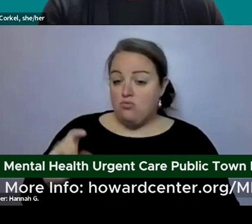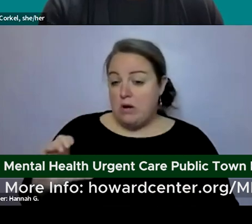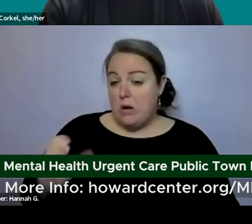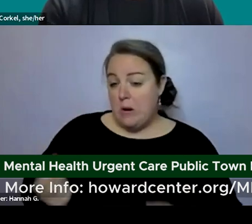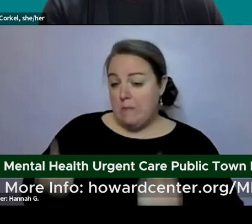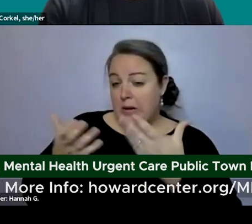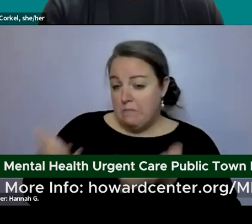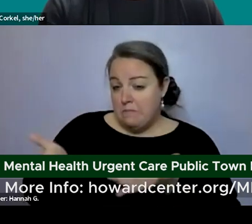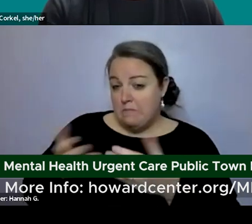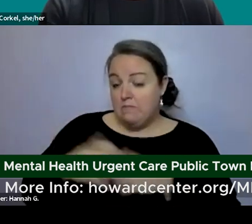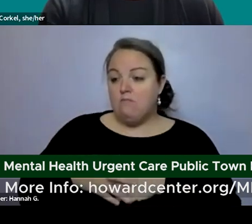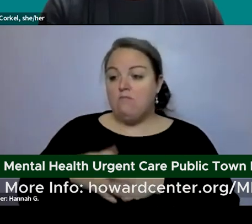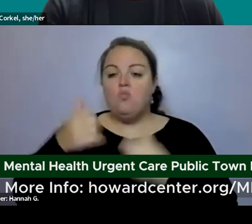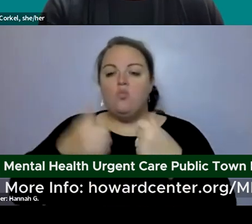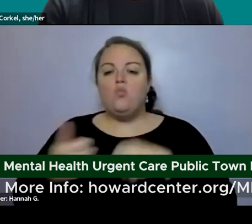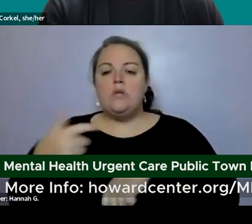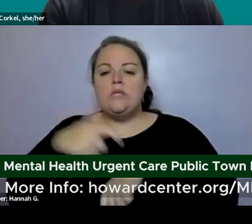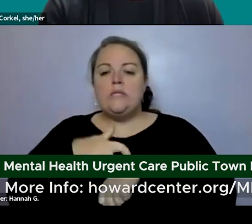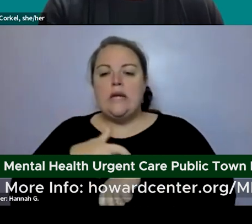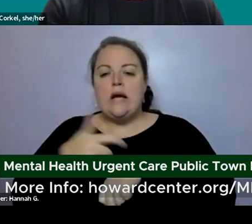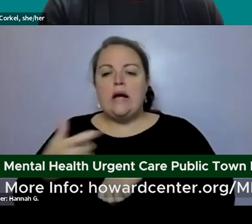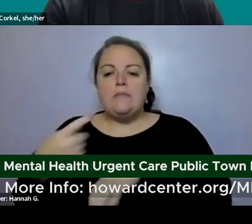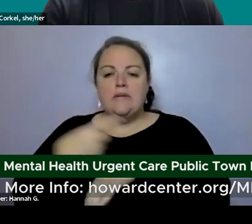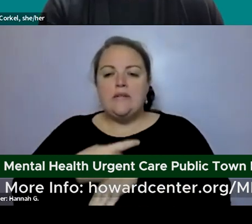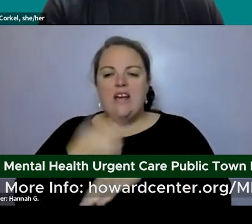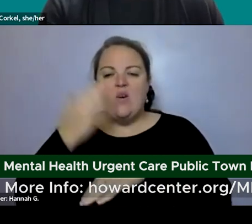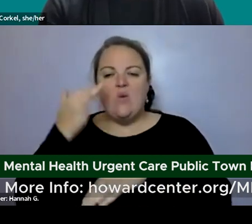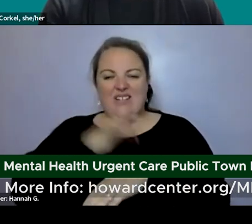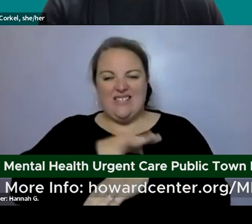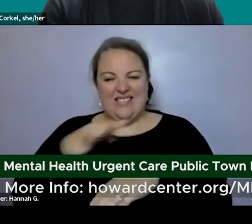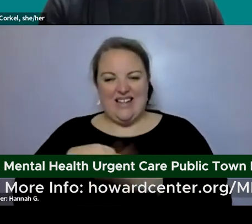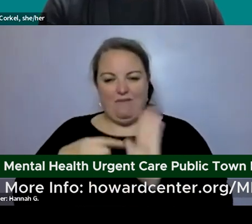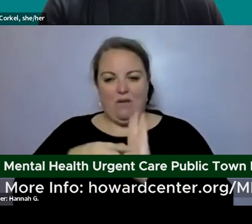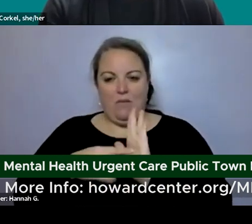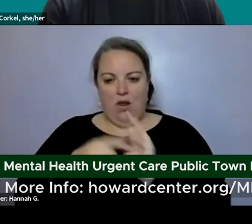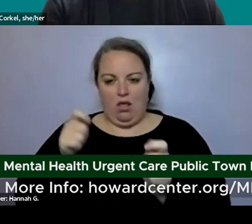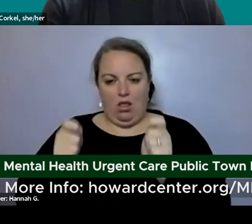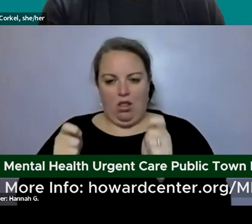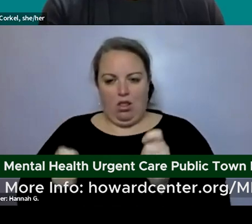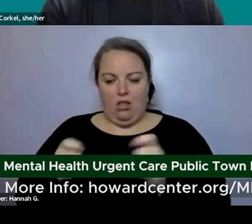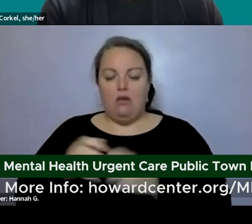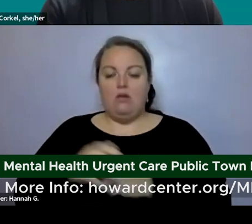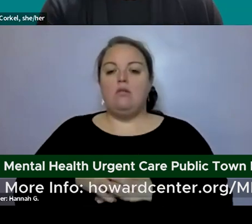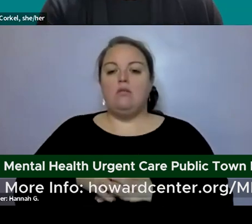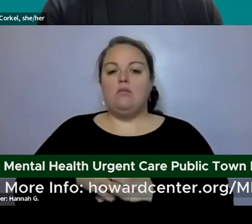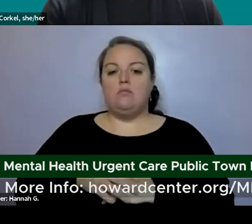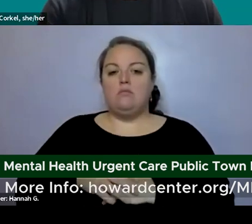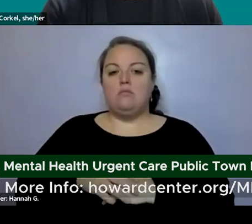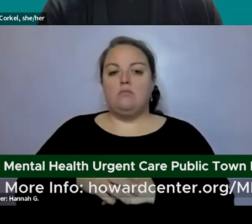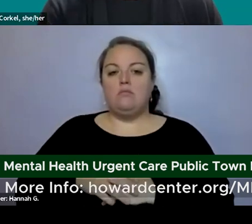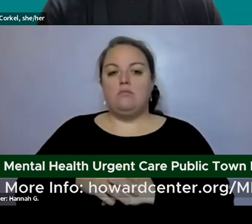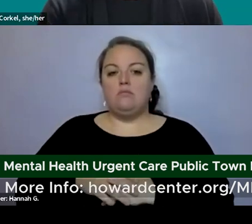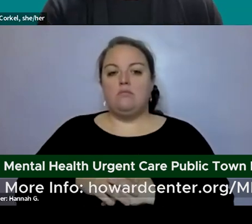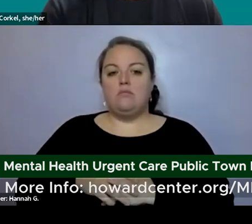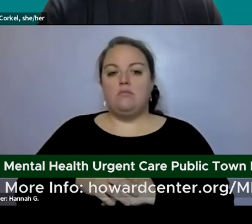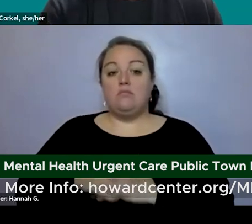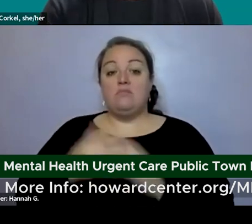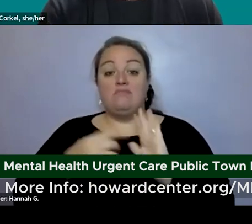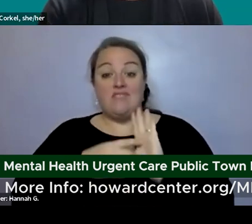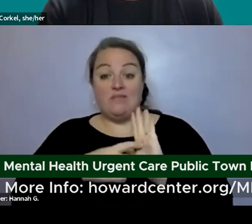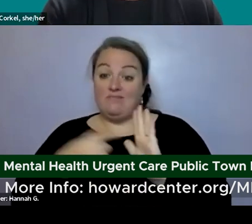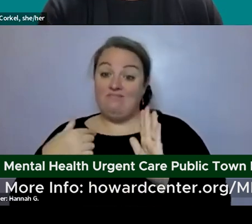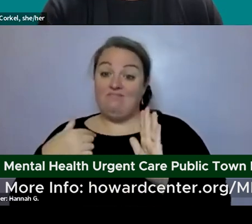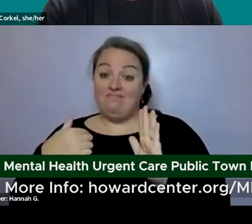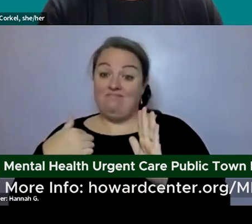and at what time of day so that we can figure out the staffing model or that we can see if we can demonstrate that we are